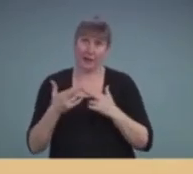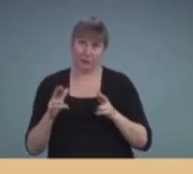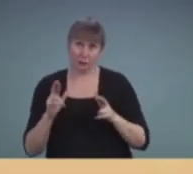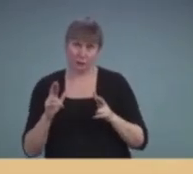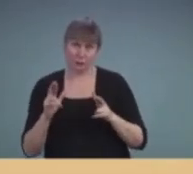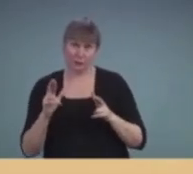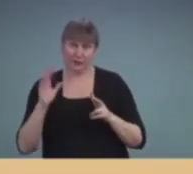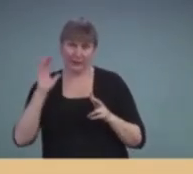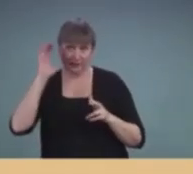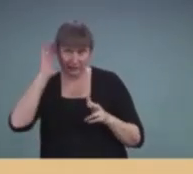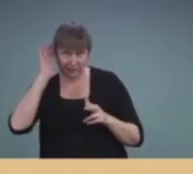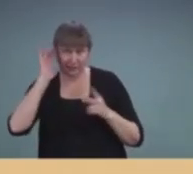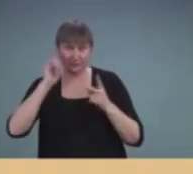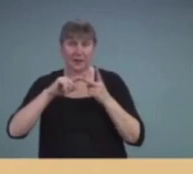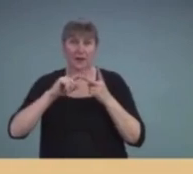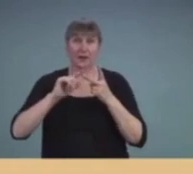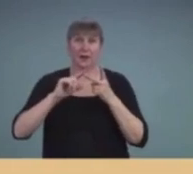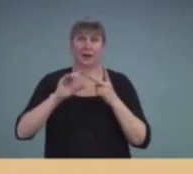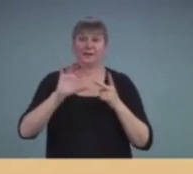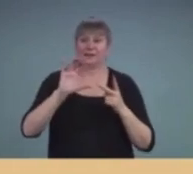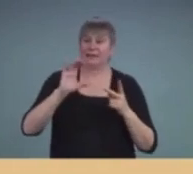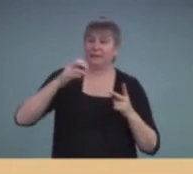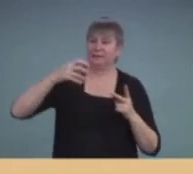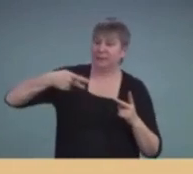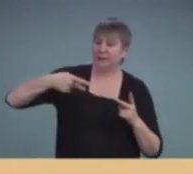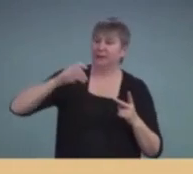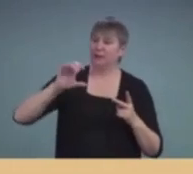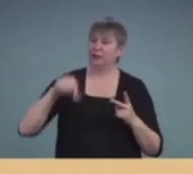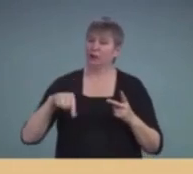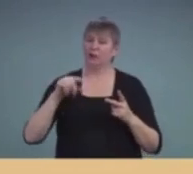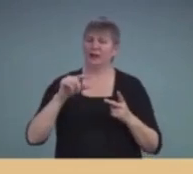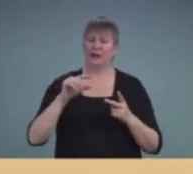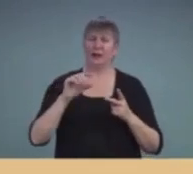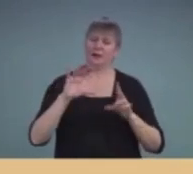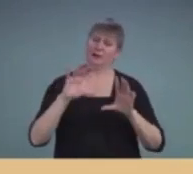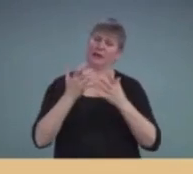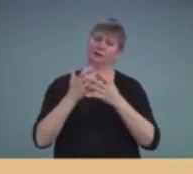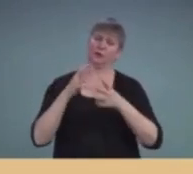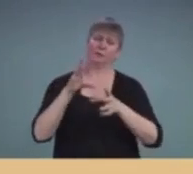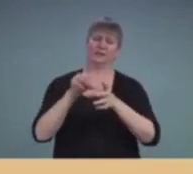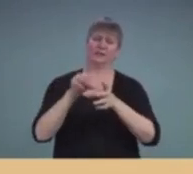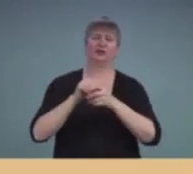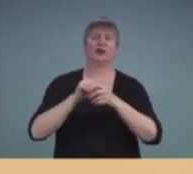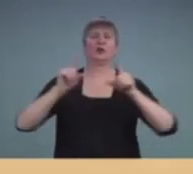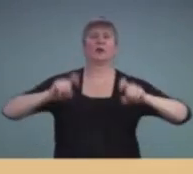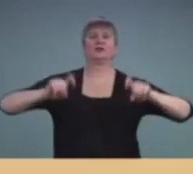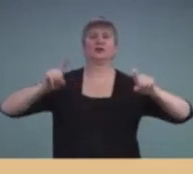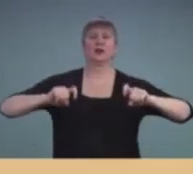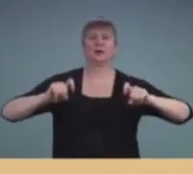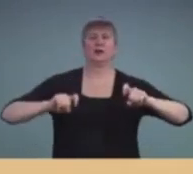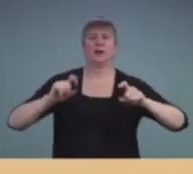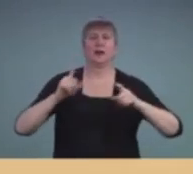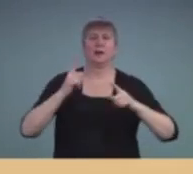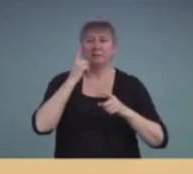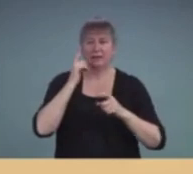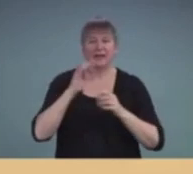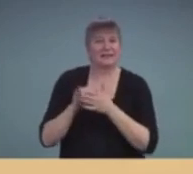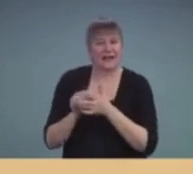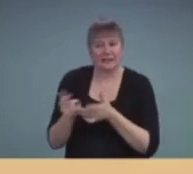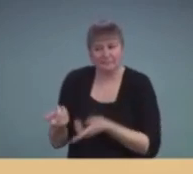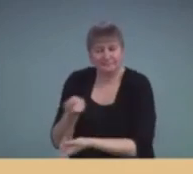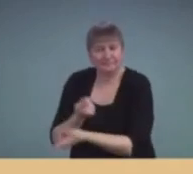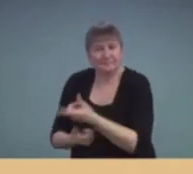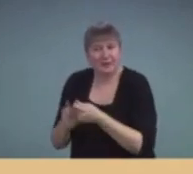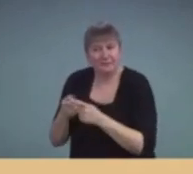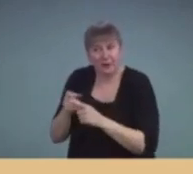communication, the CPQ, classroom participation questionnaire, because it gets input directly from the student about how